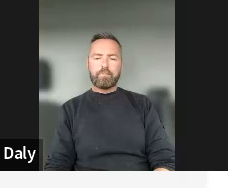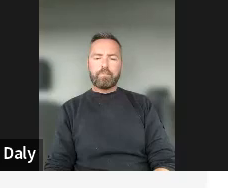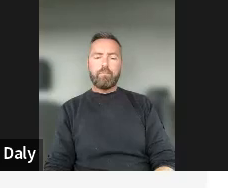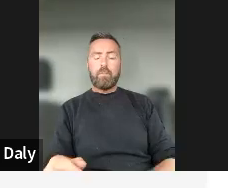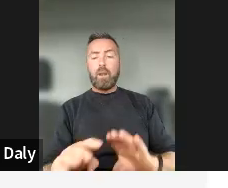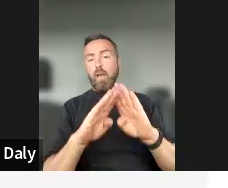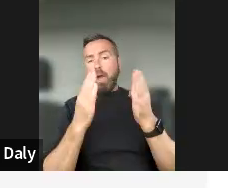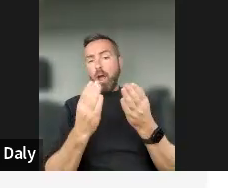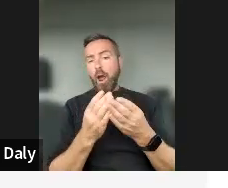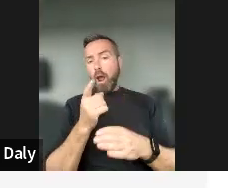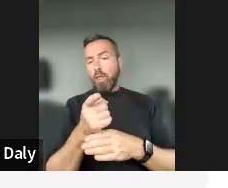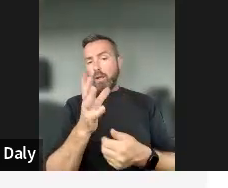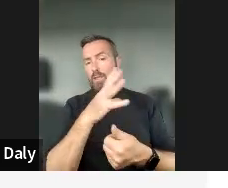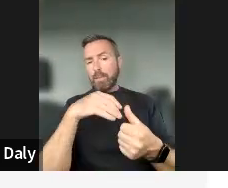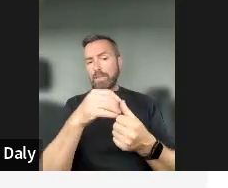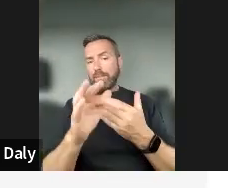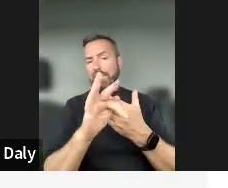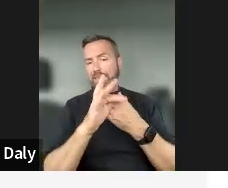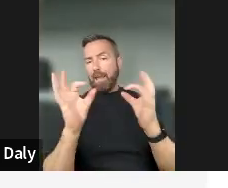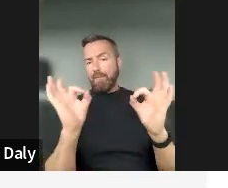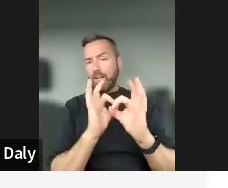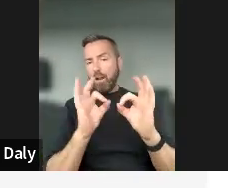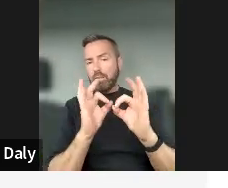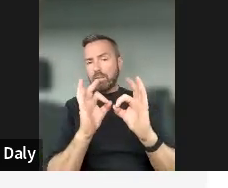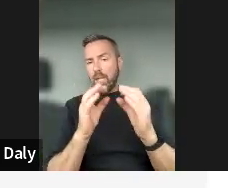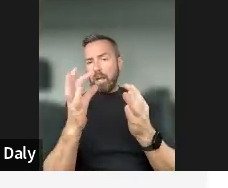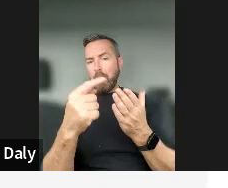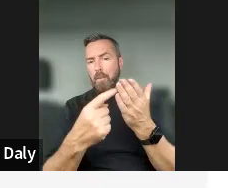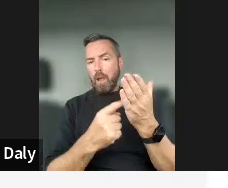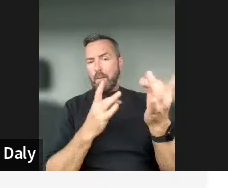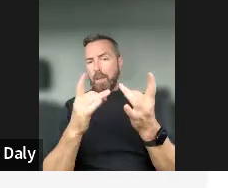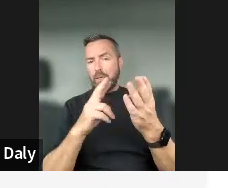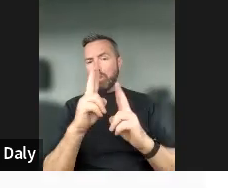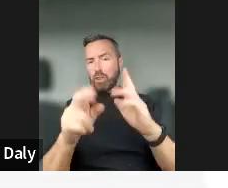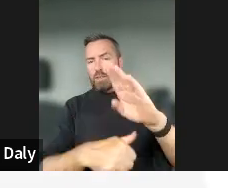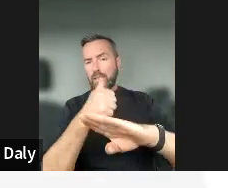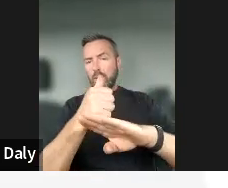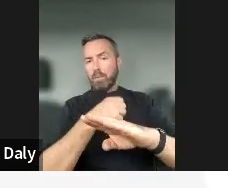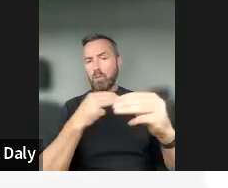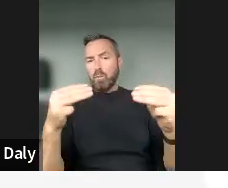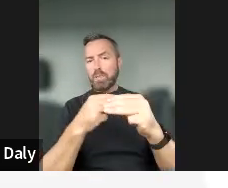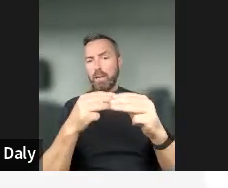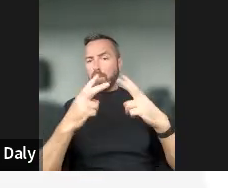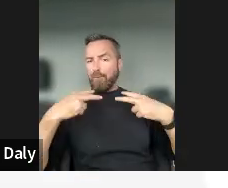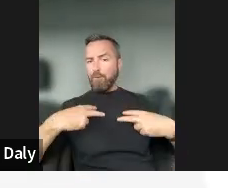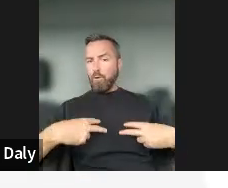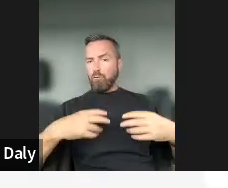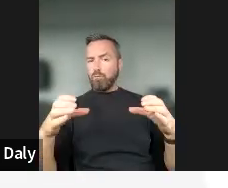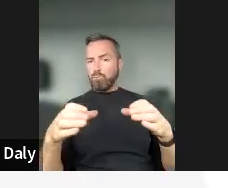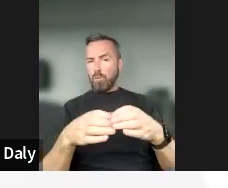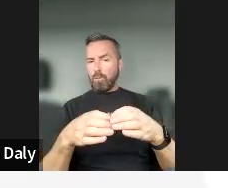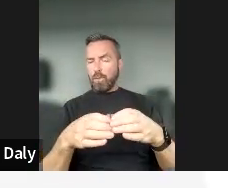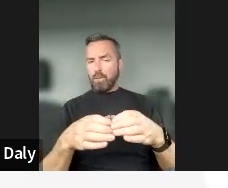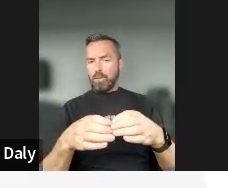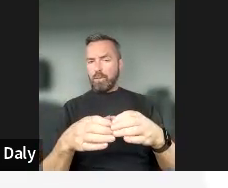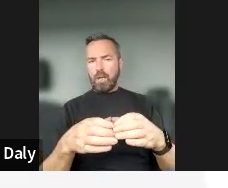should implement, especially to protect vulnerable groups? And then I'll go to the third one, because I think that one of the